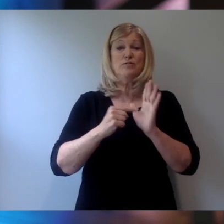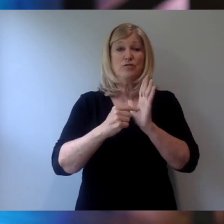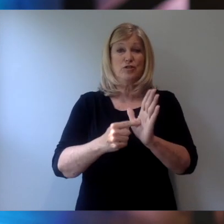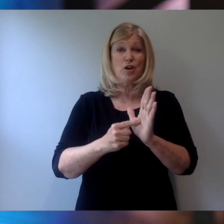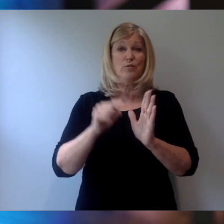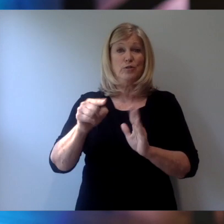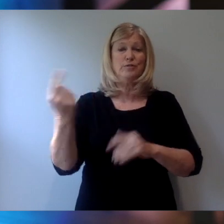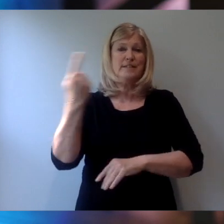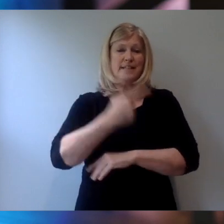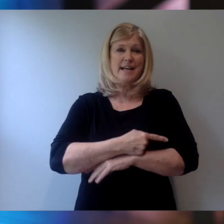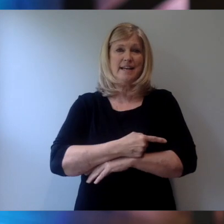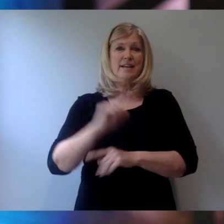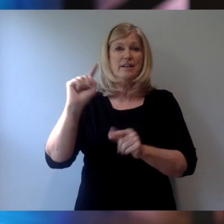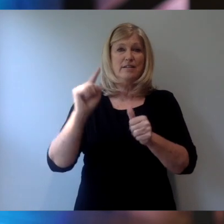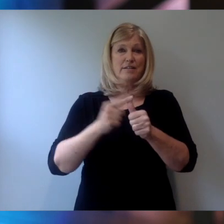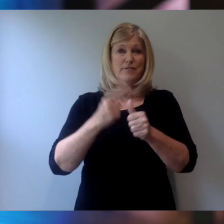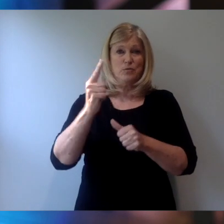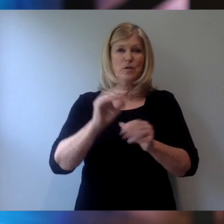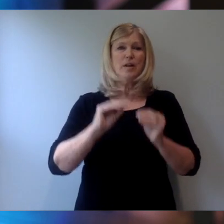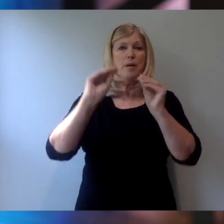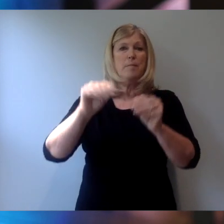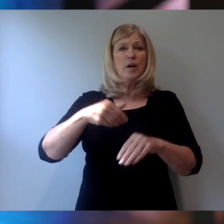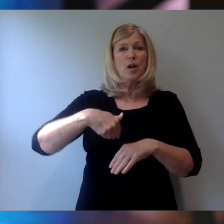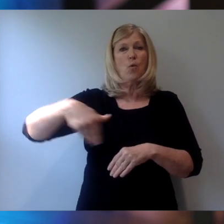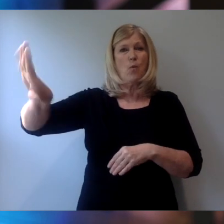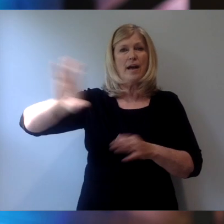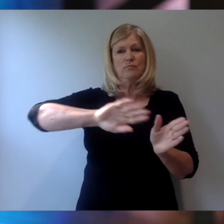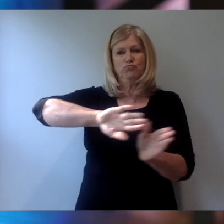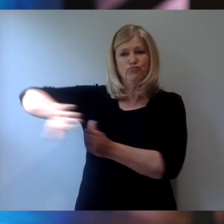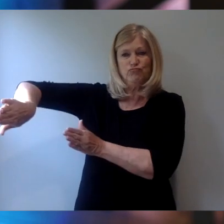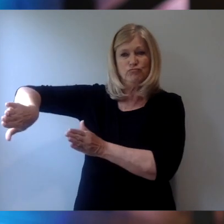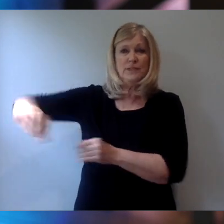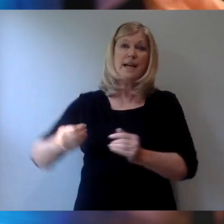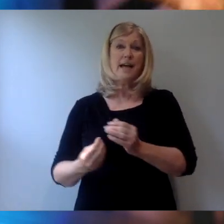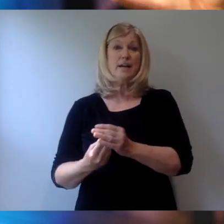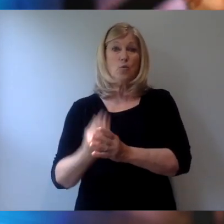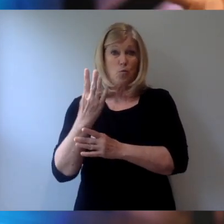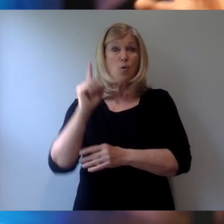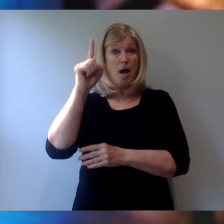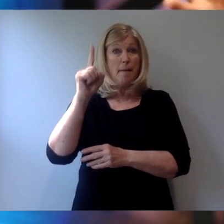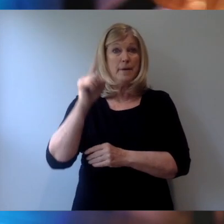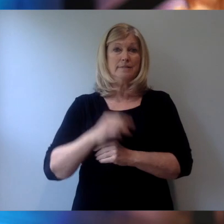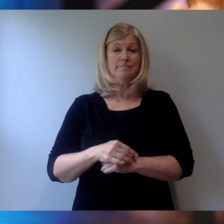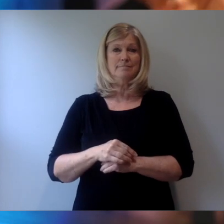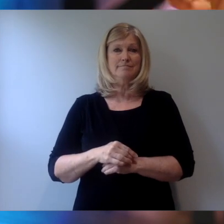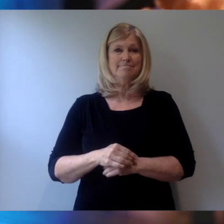And here's the first one. Put away and grow up. It kind of bookends